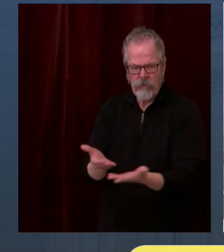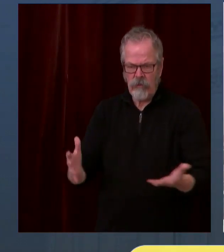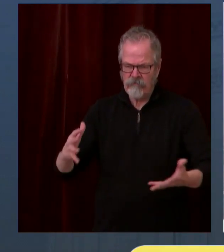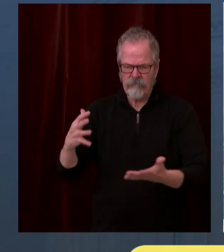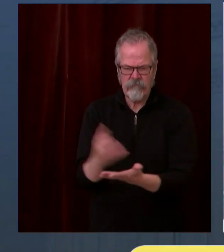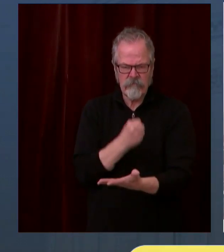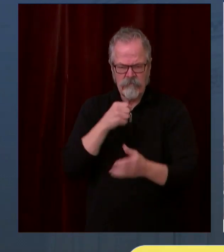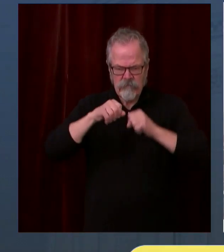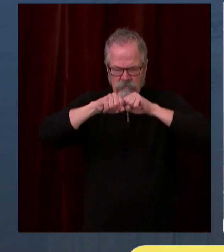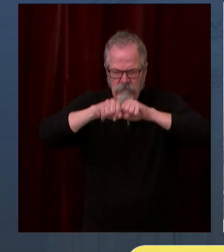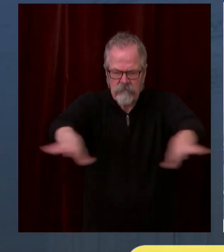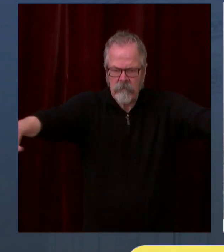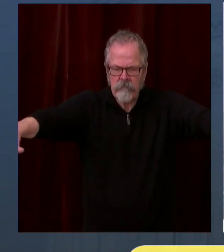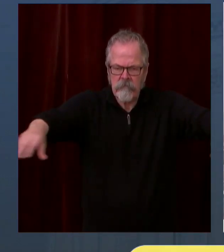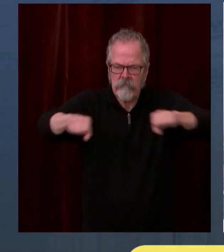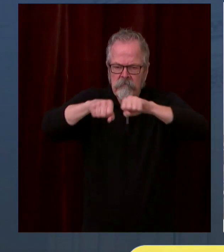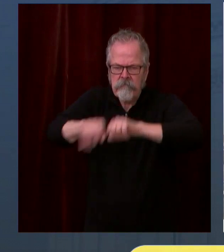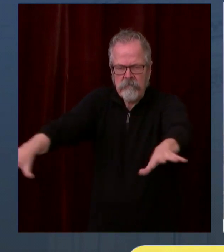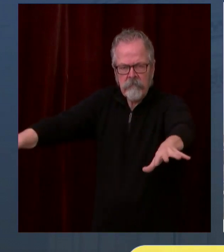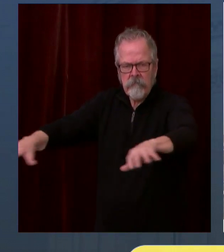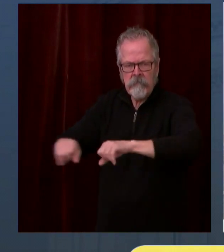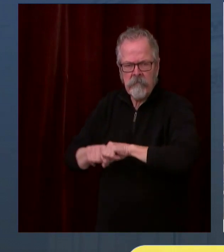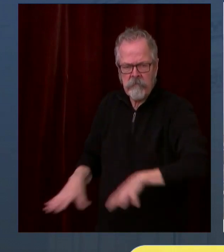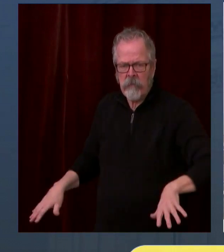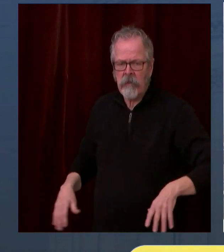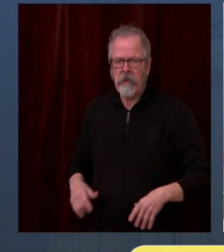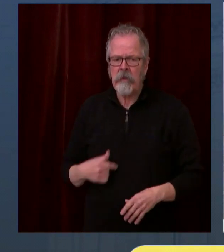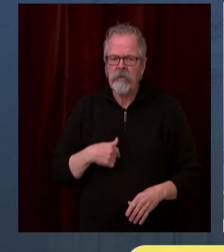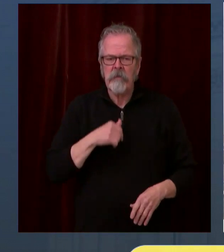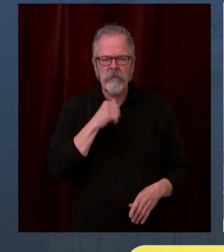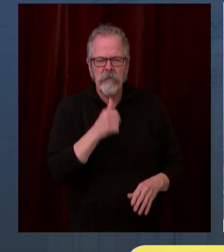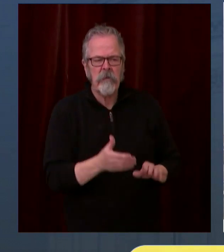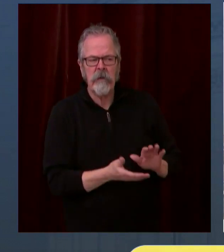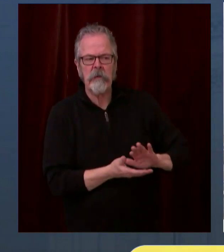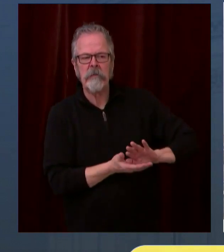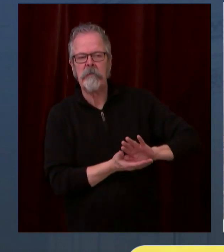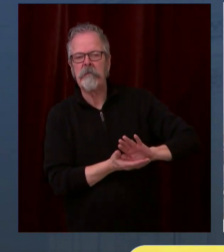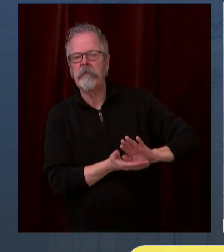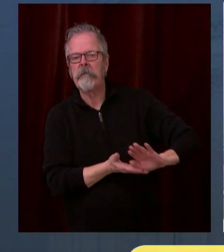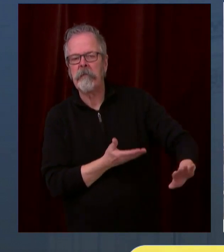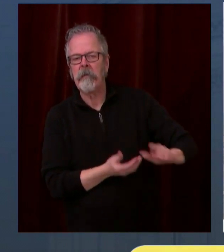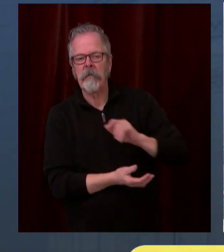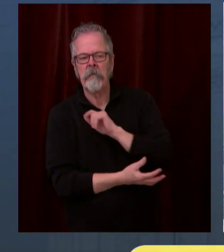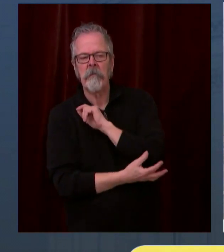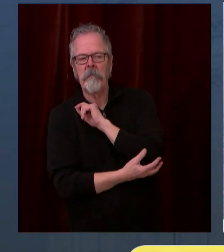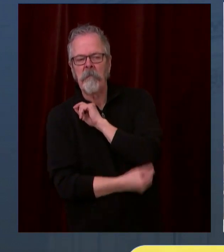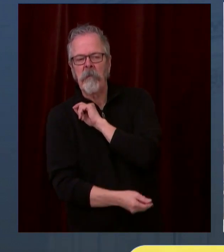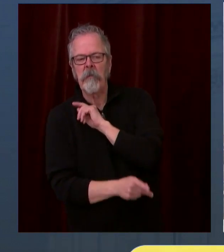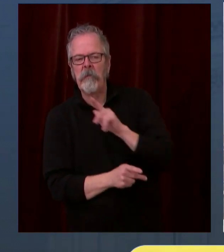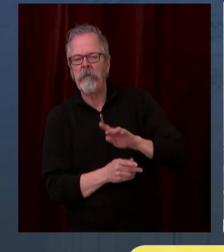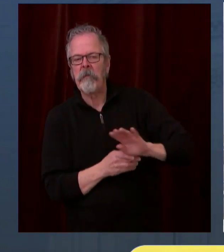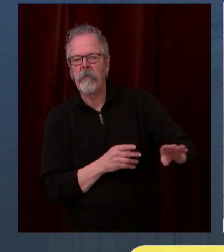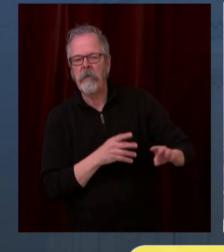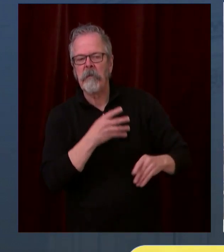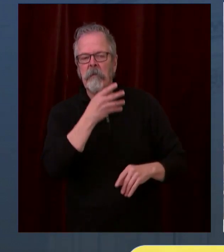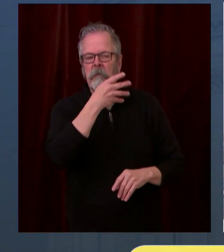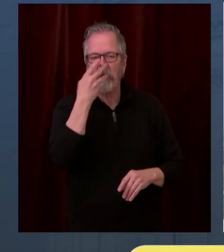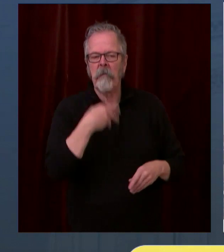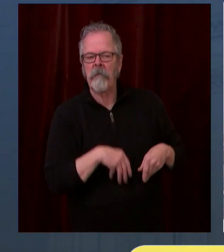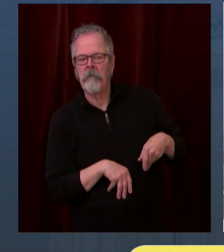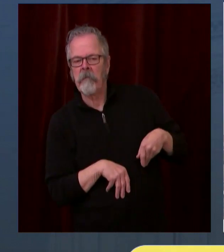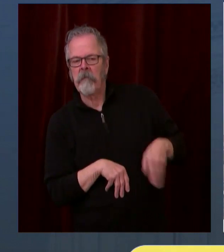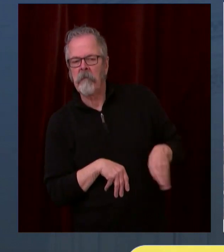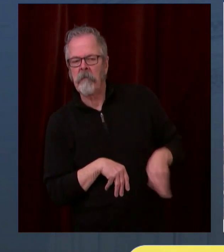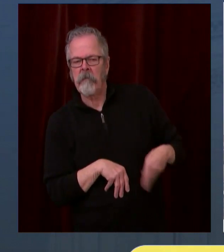getting sick and dying because they can't work from home. We must get them vaccinated as quickly